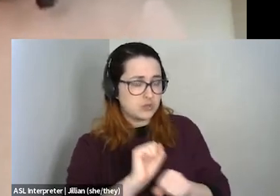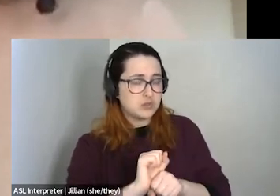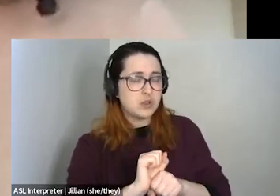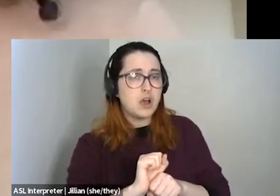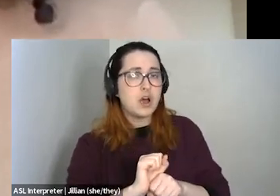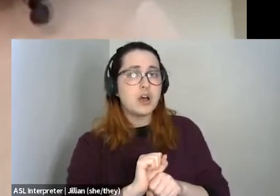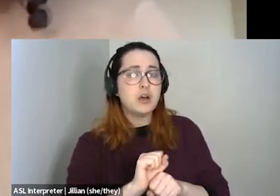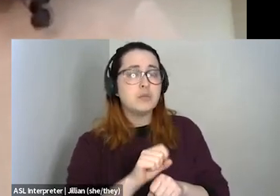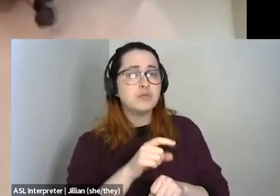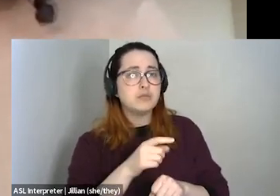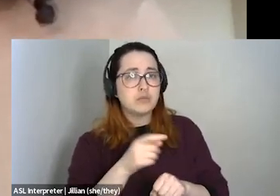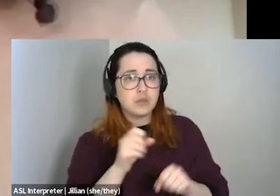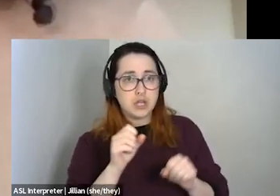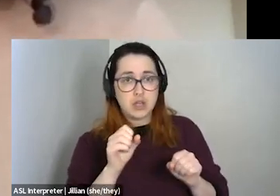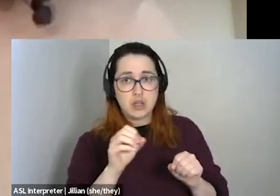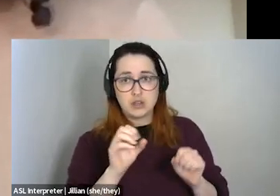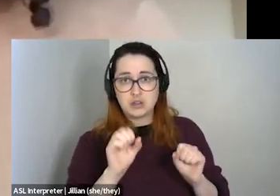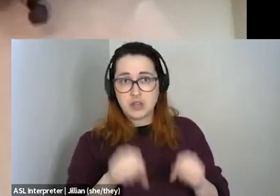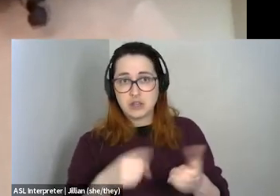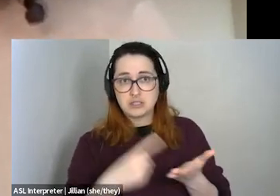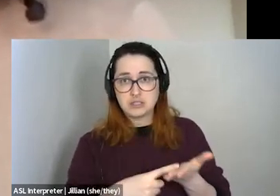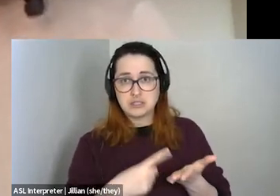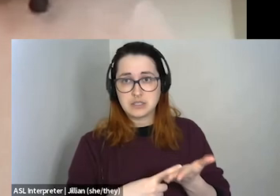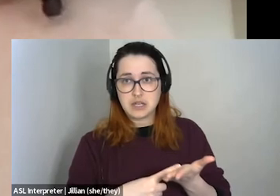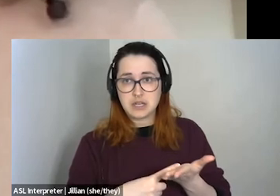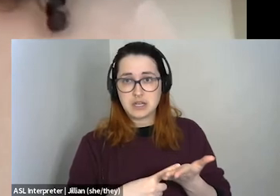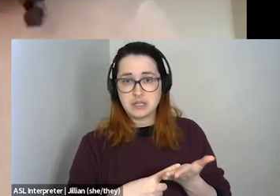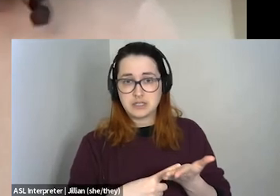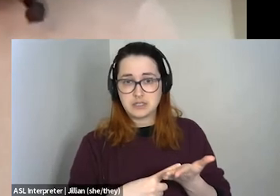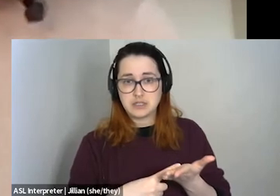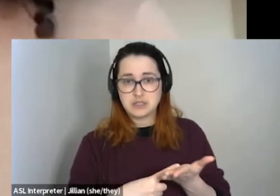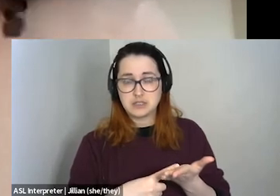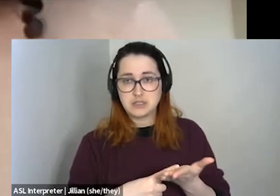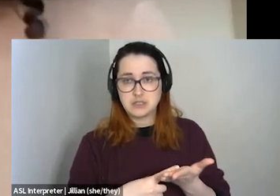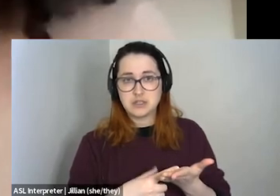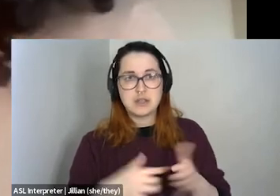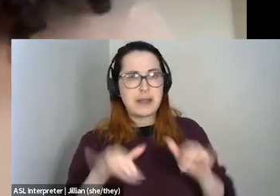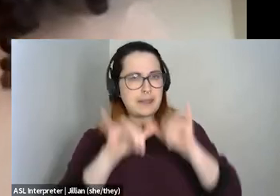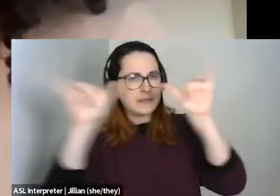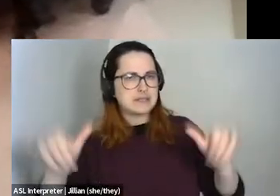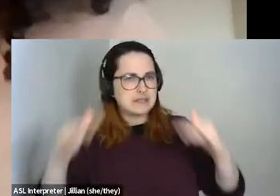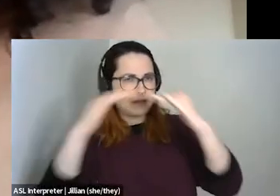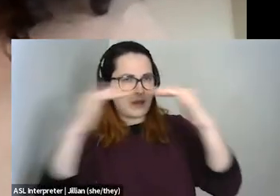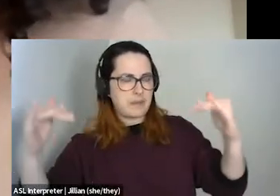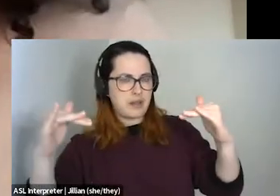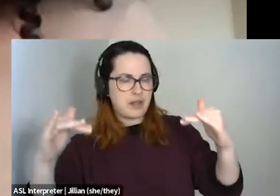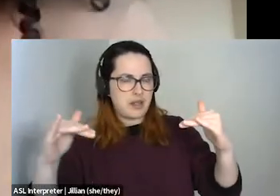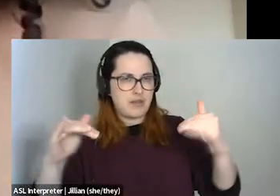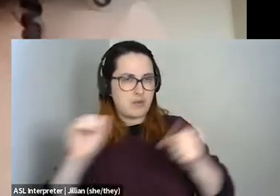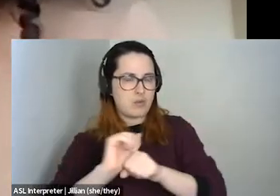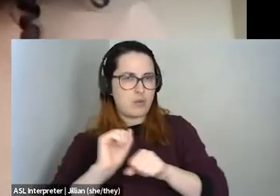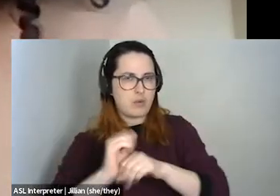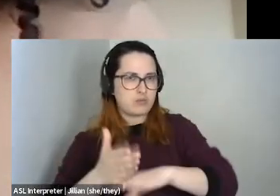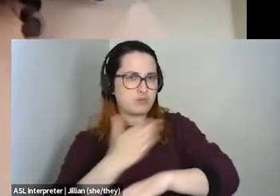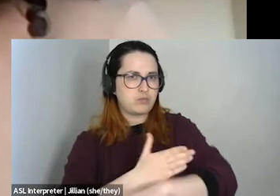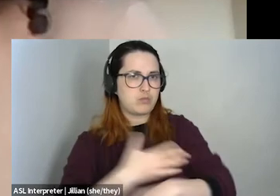the work that is being done to work on a systems level to improve 2SLGBTQ access to rural healthcare in Nova Scotia. I'd